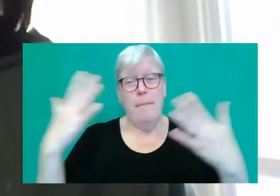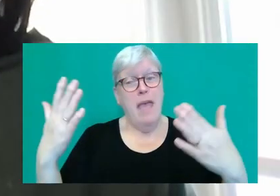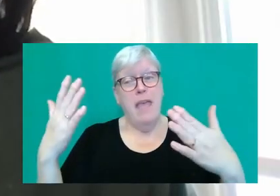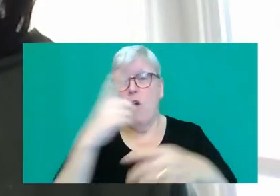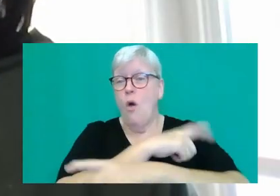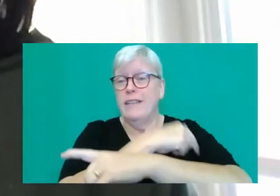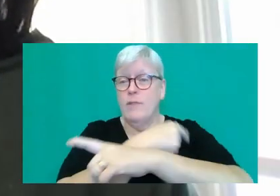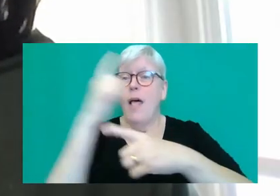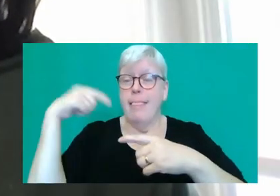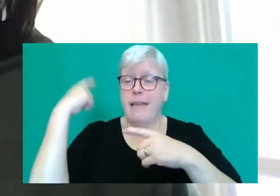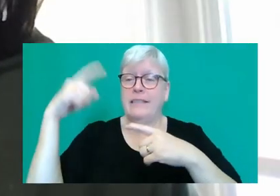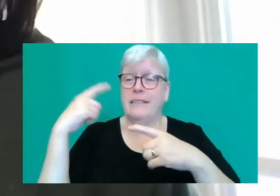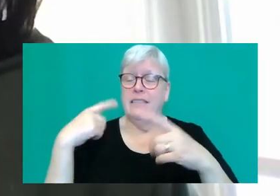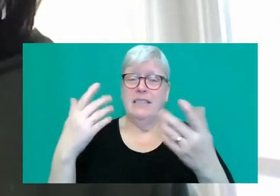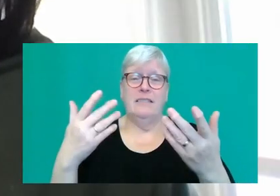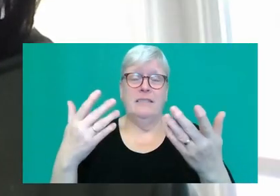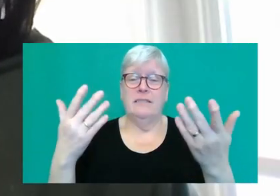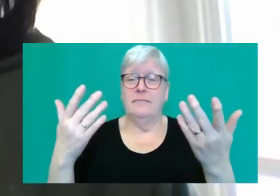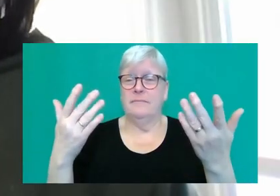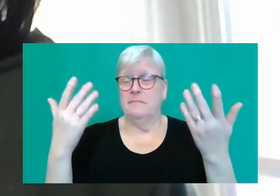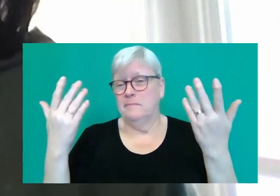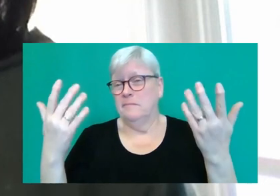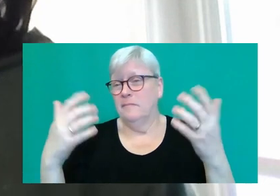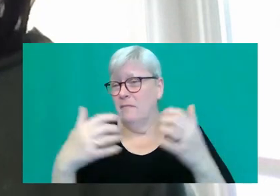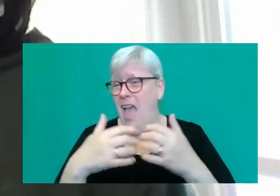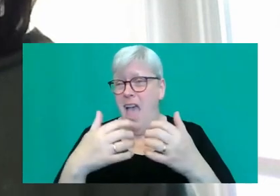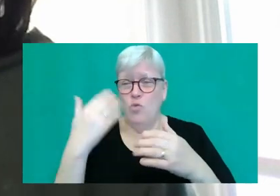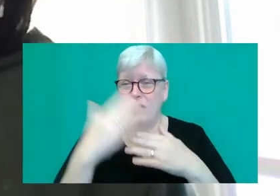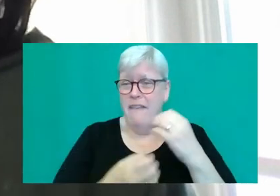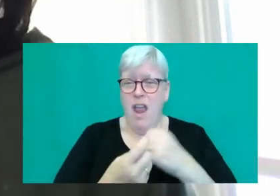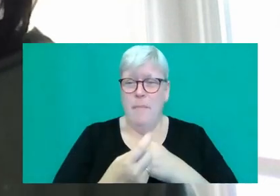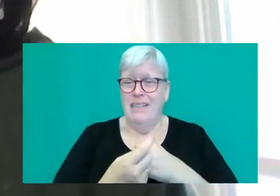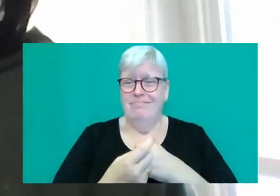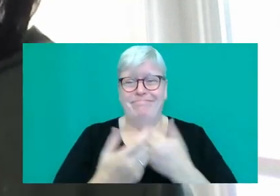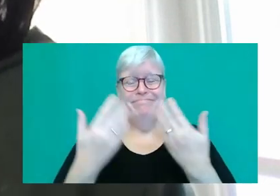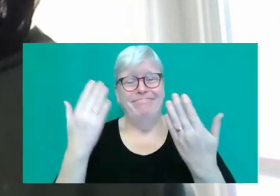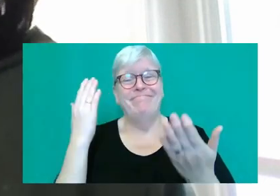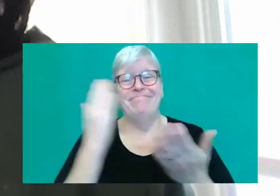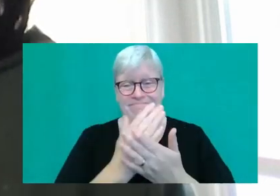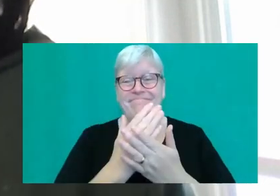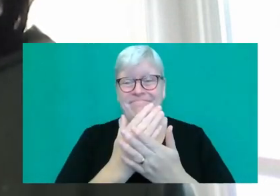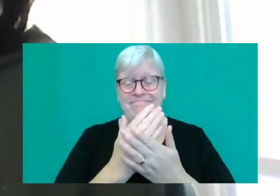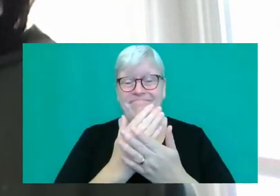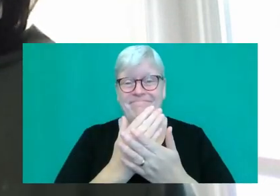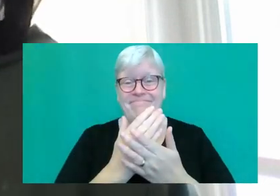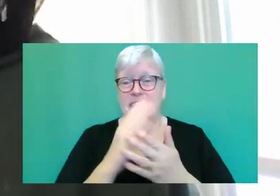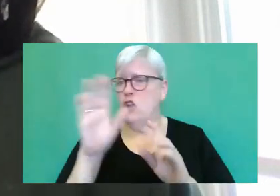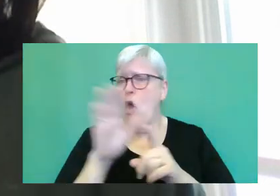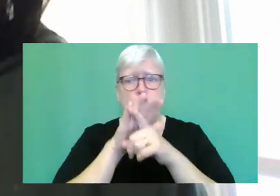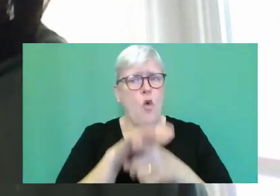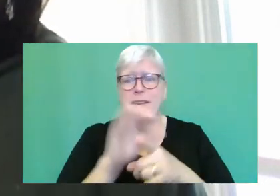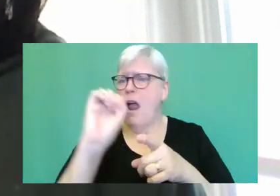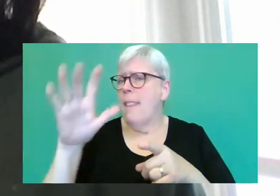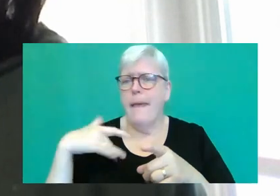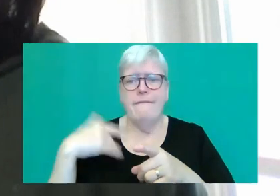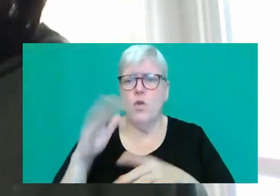How is race never, ever going to rear its head? Doesn't mean that it's the dominant thing in her life. It certainly isn't, but it's going